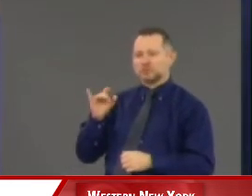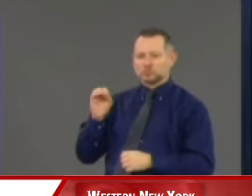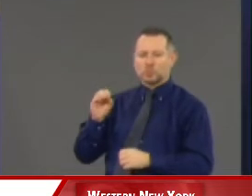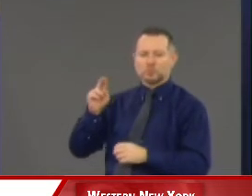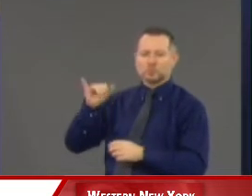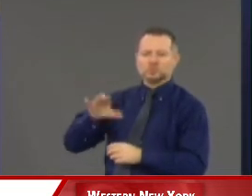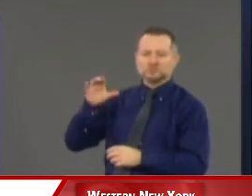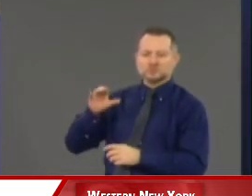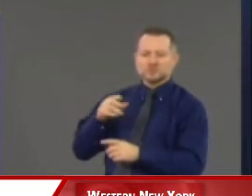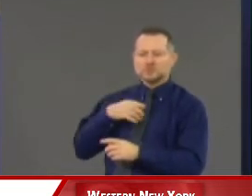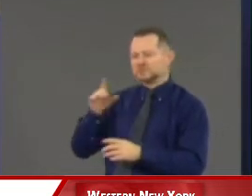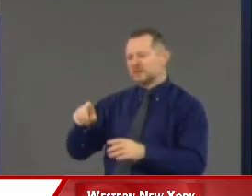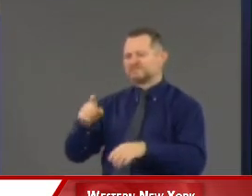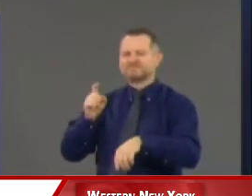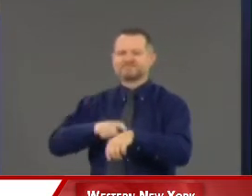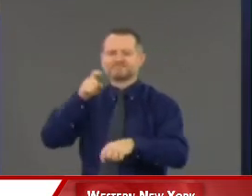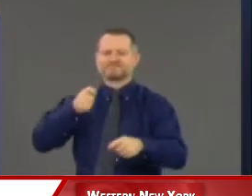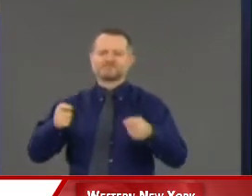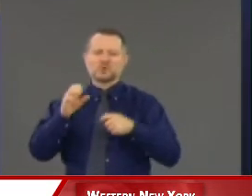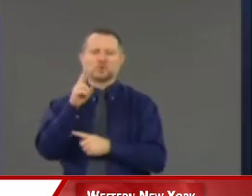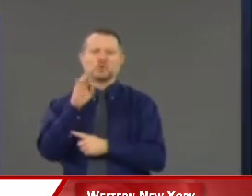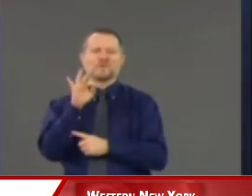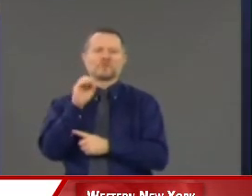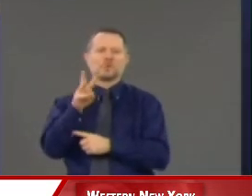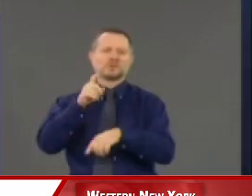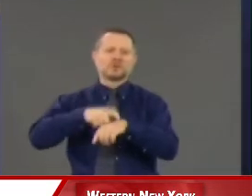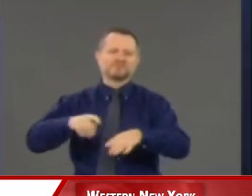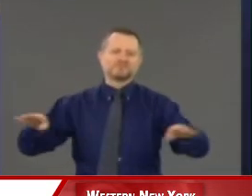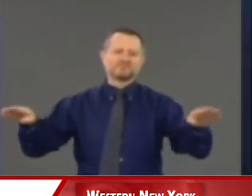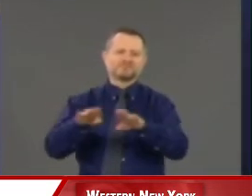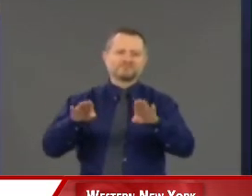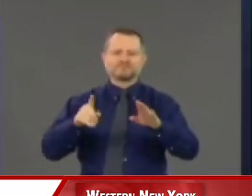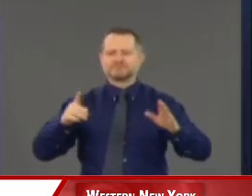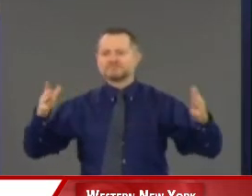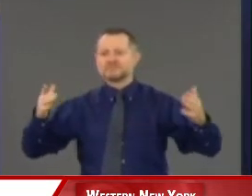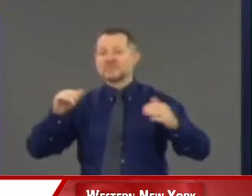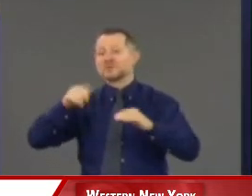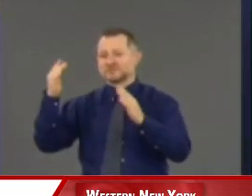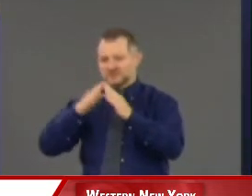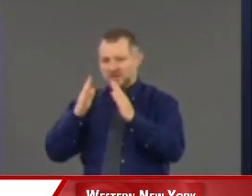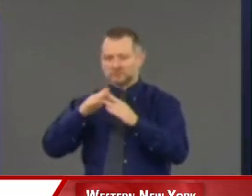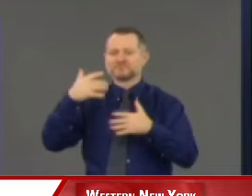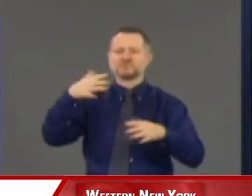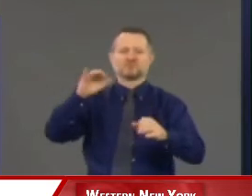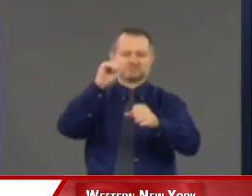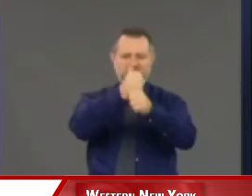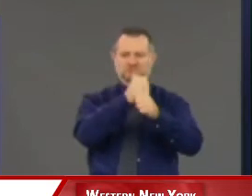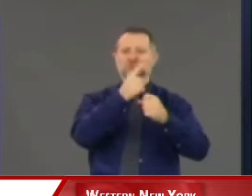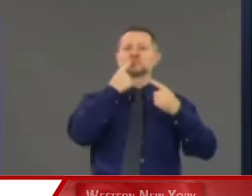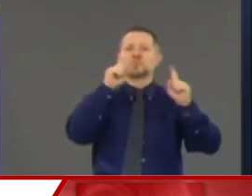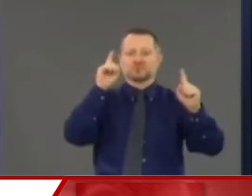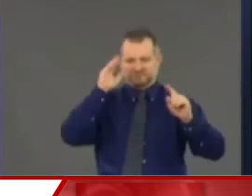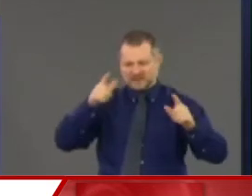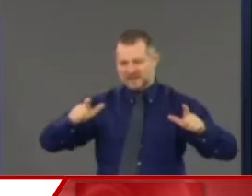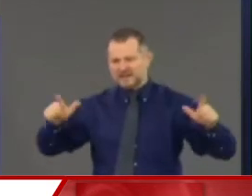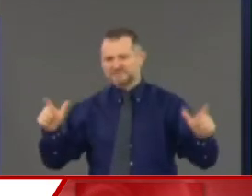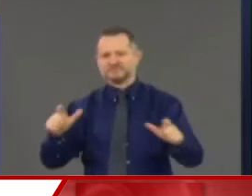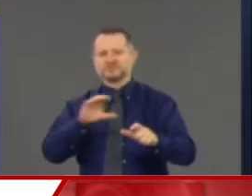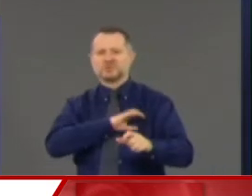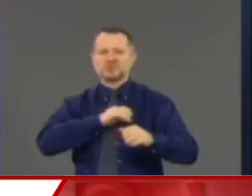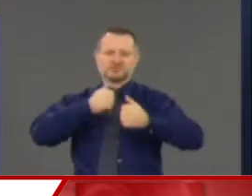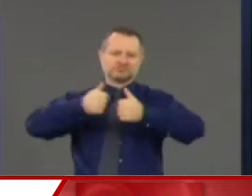We've done it in other cities in New York. It has worked better. Curfew is not